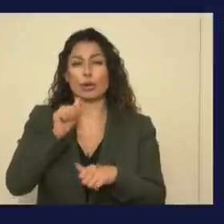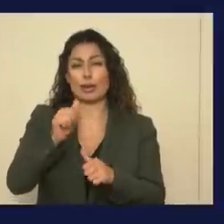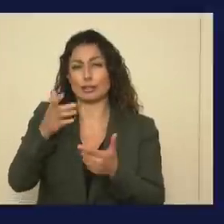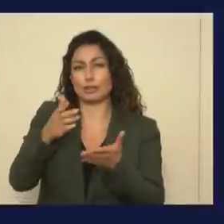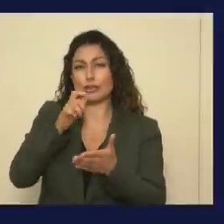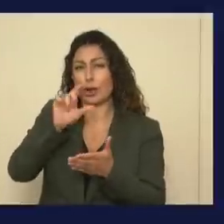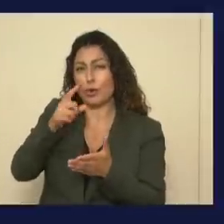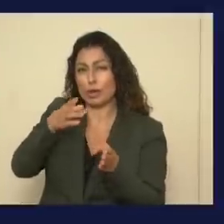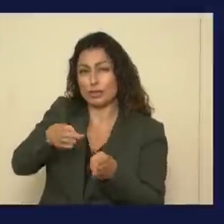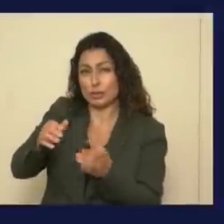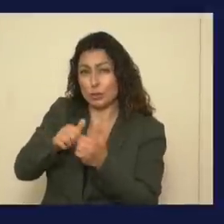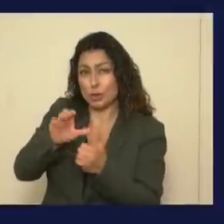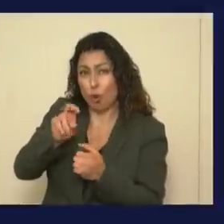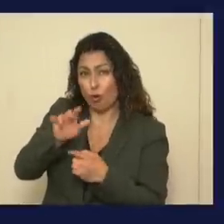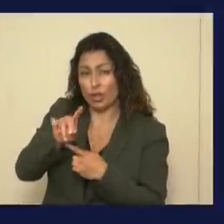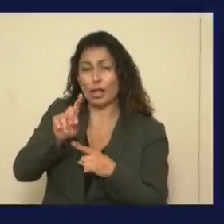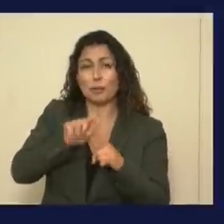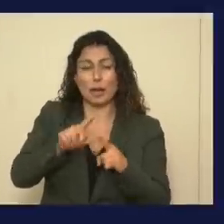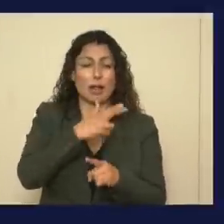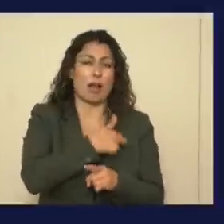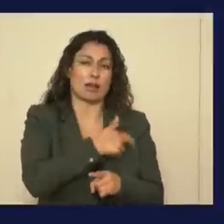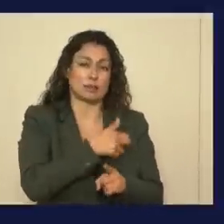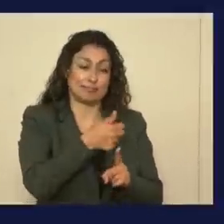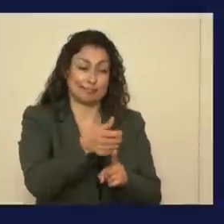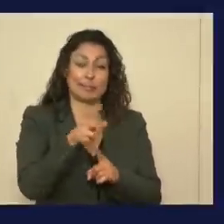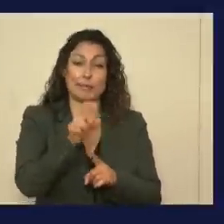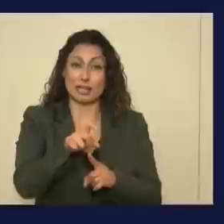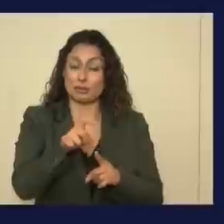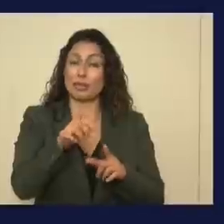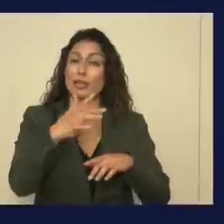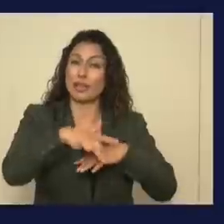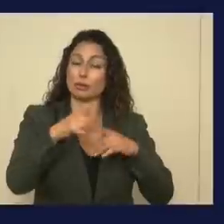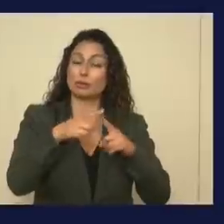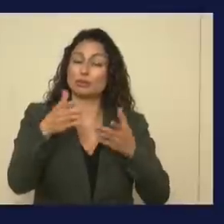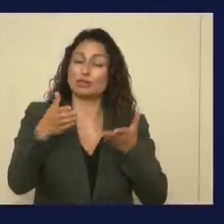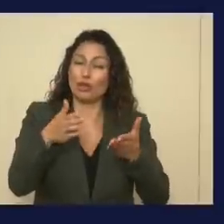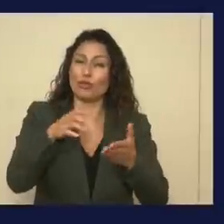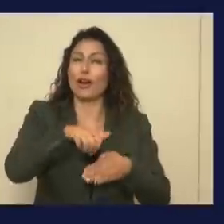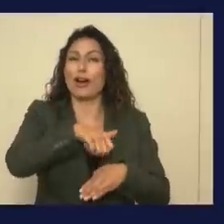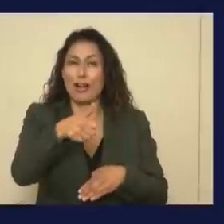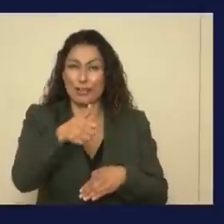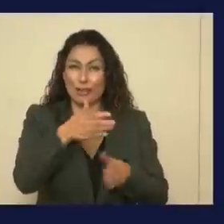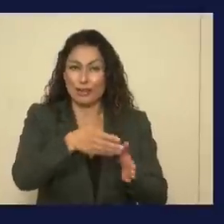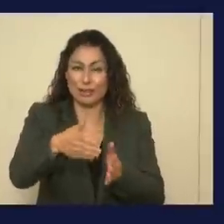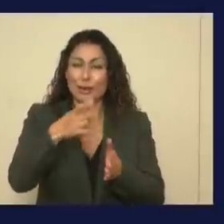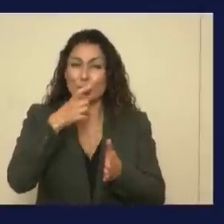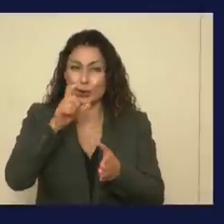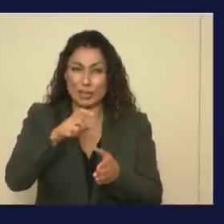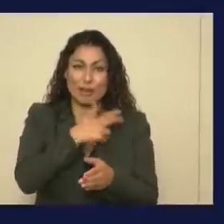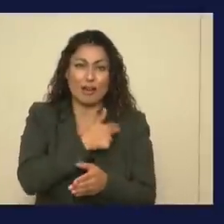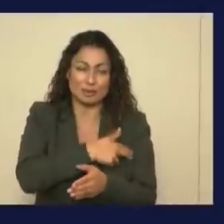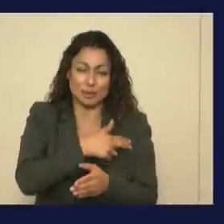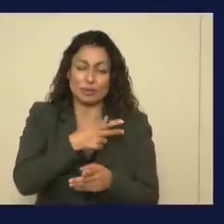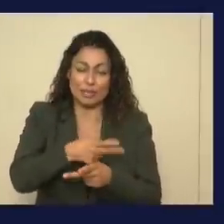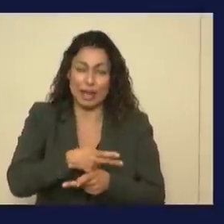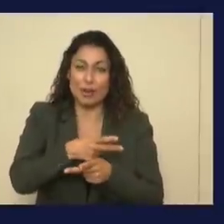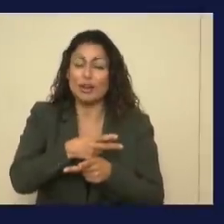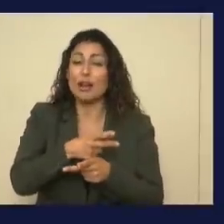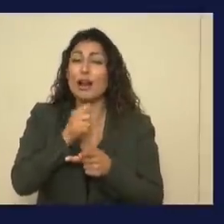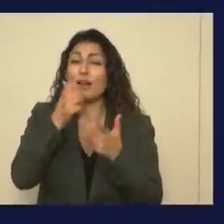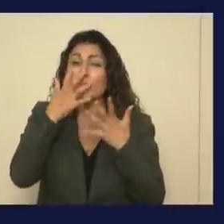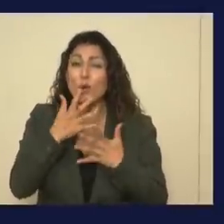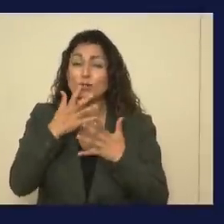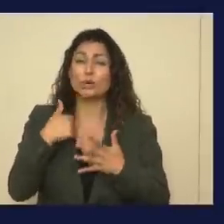just individuals with COVID, but our hospitals have to be available to serve everyone who requires hospital care. Unfortunately,